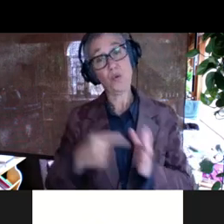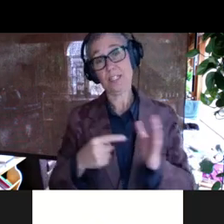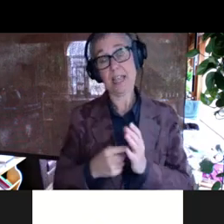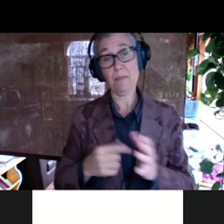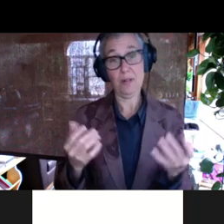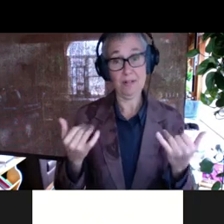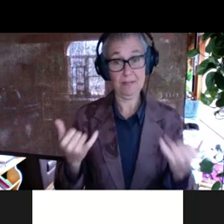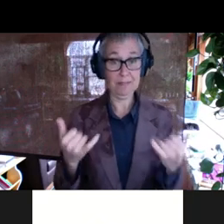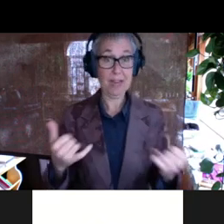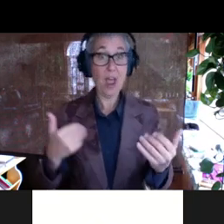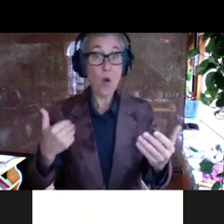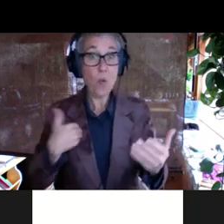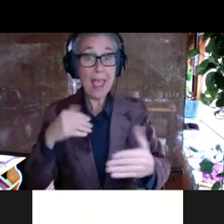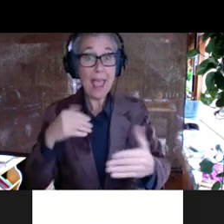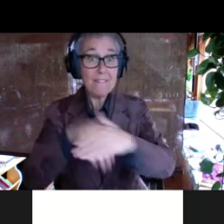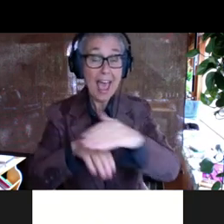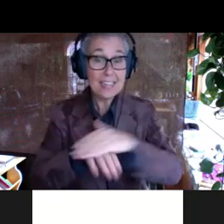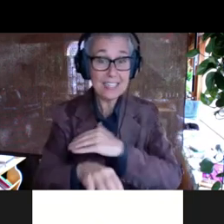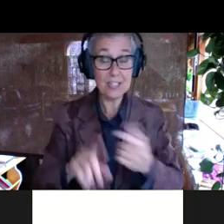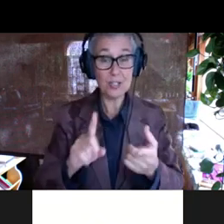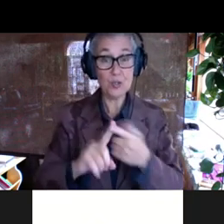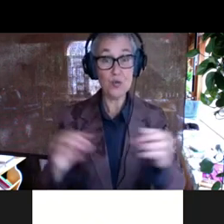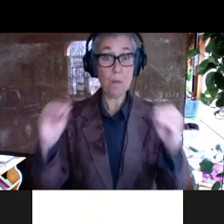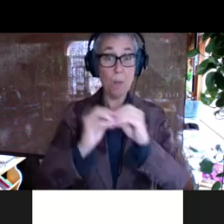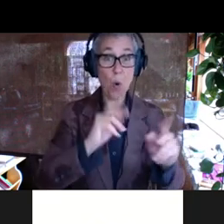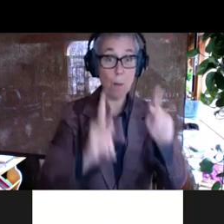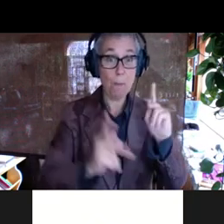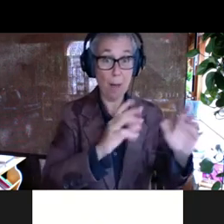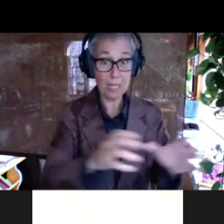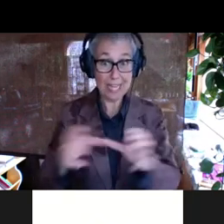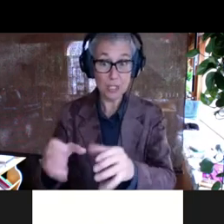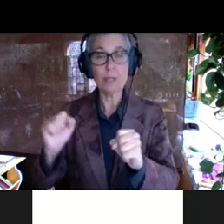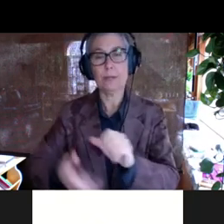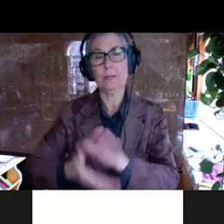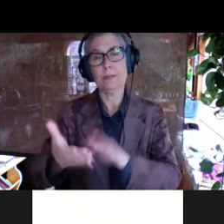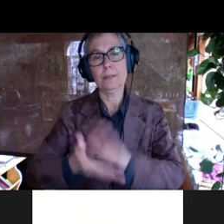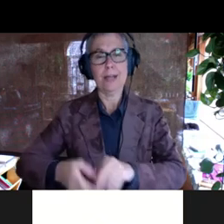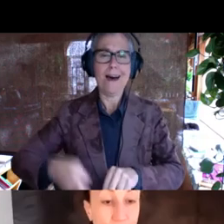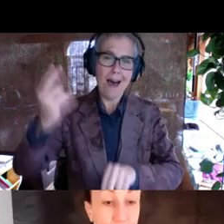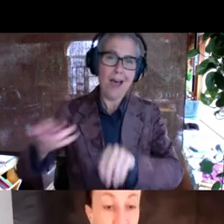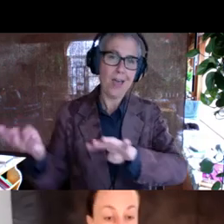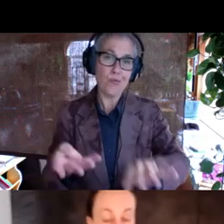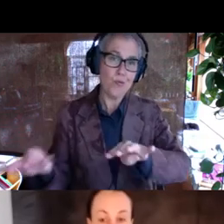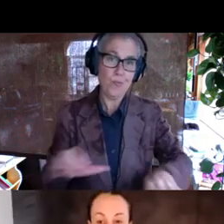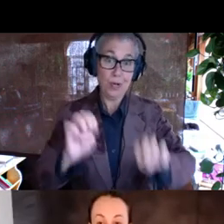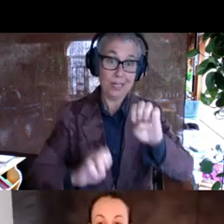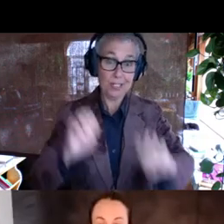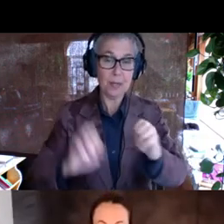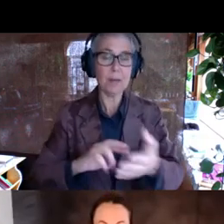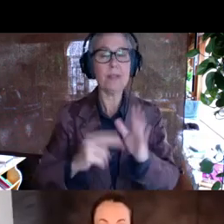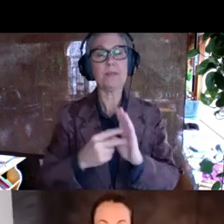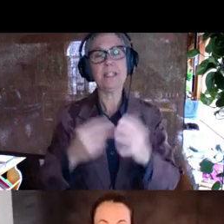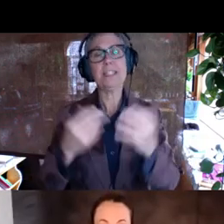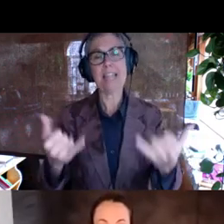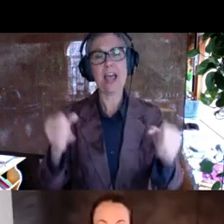access to just more populations, we're able to run high-throughput experiments, we're suddenly able to create,